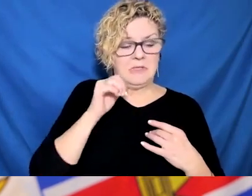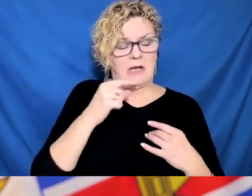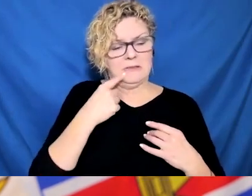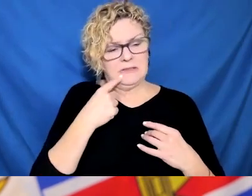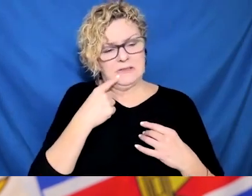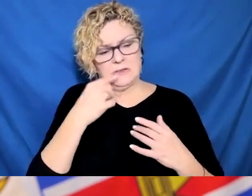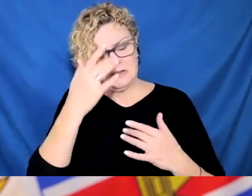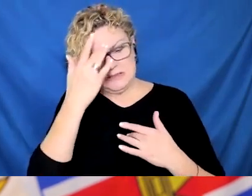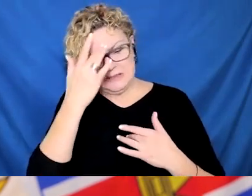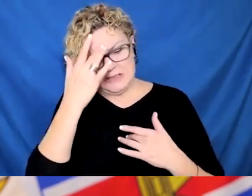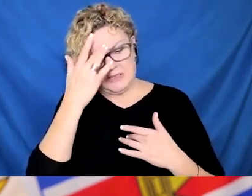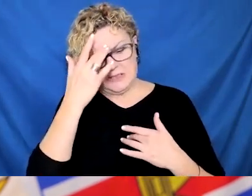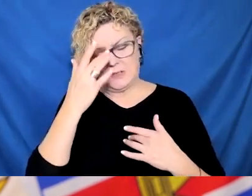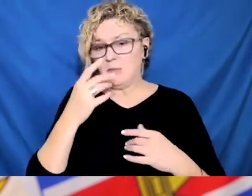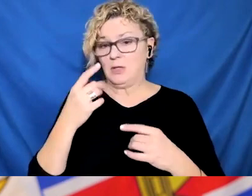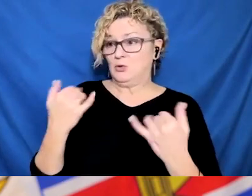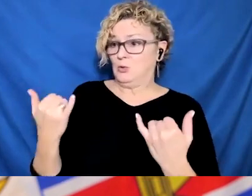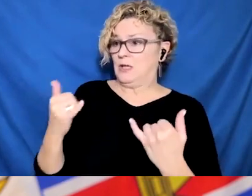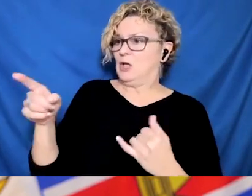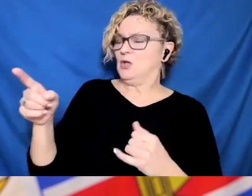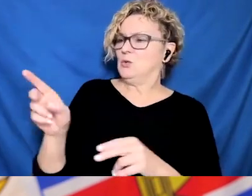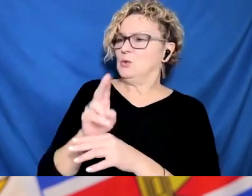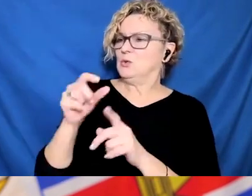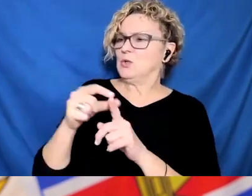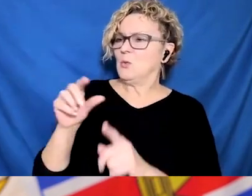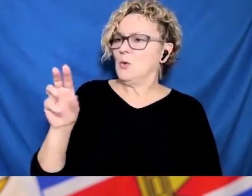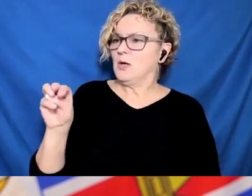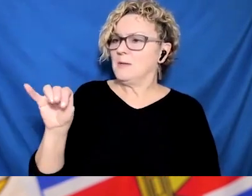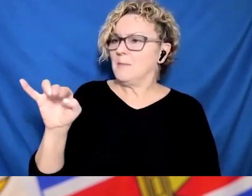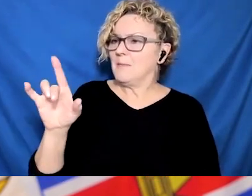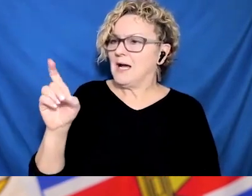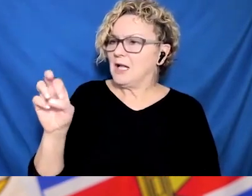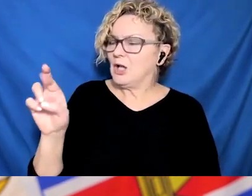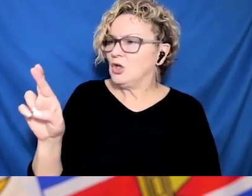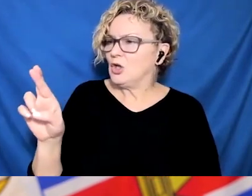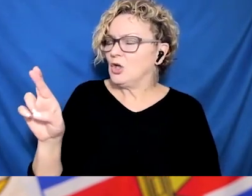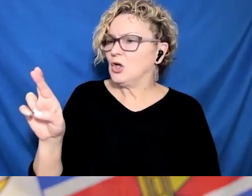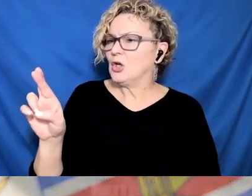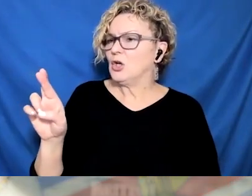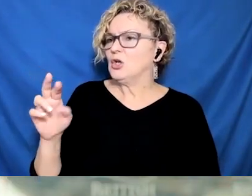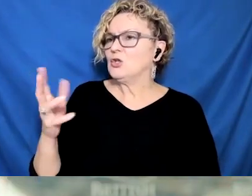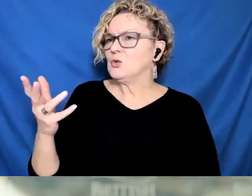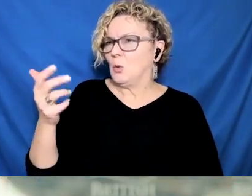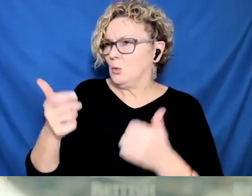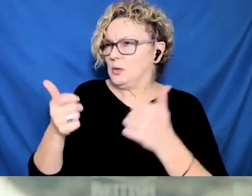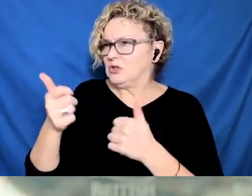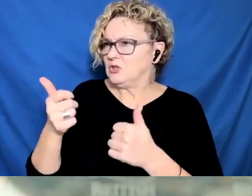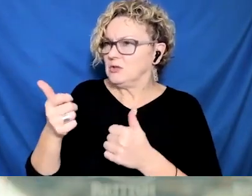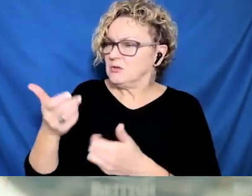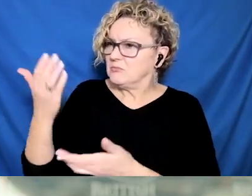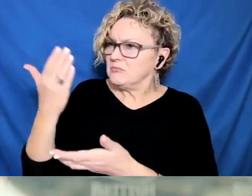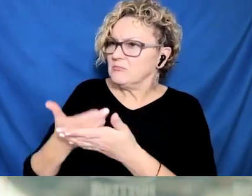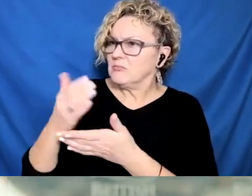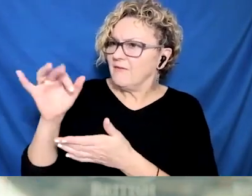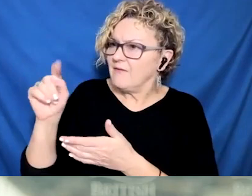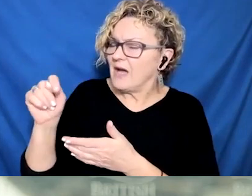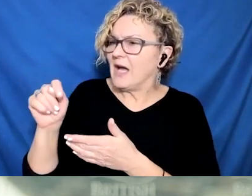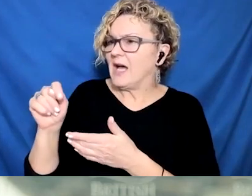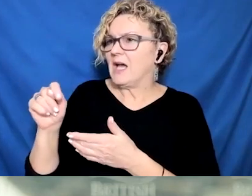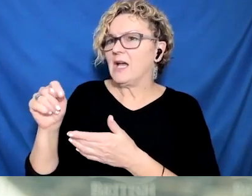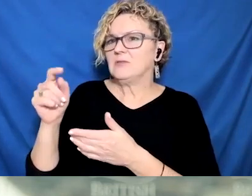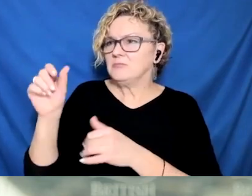So I'm trying to find the balance between that. Over to you, Minister Dix. Just to say this, that